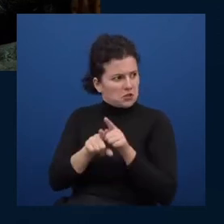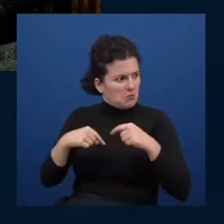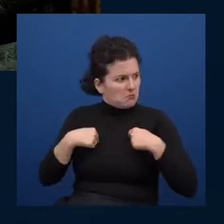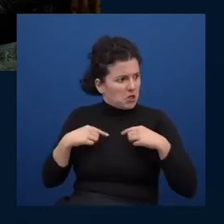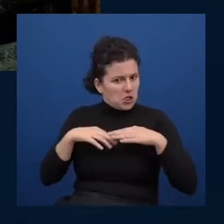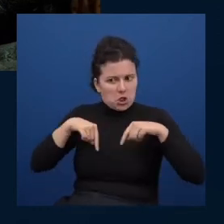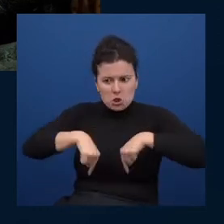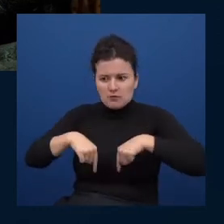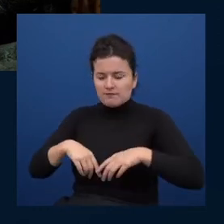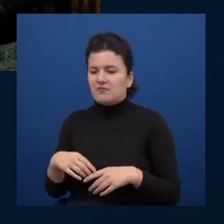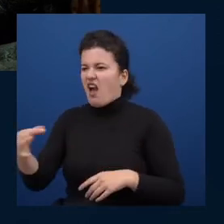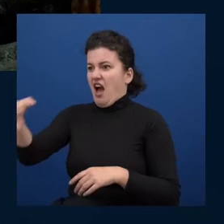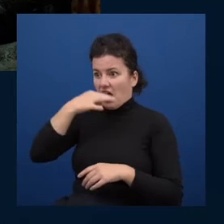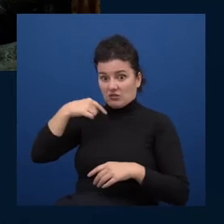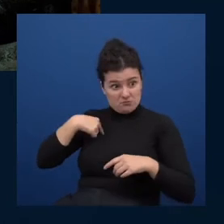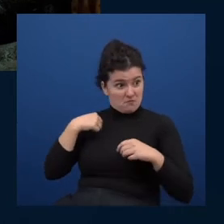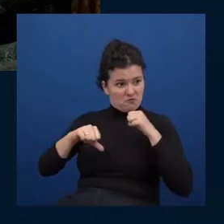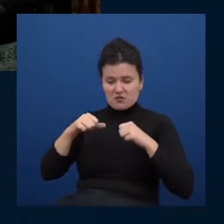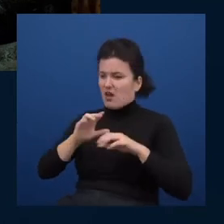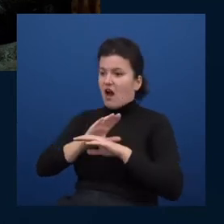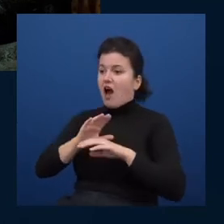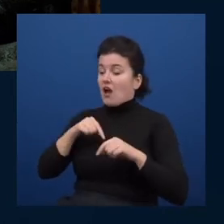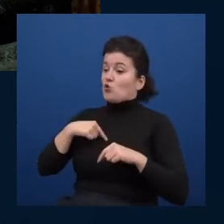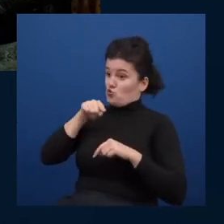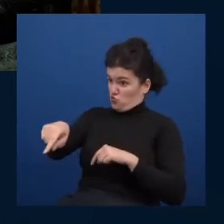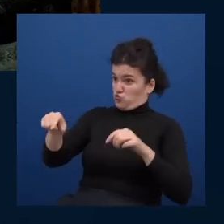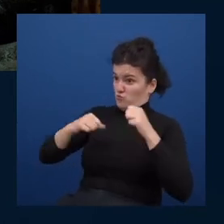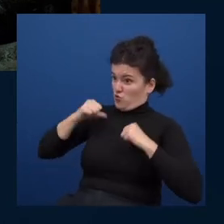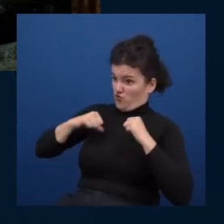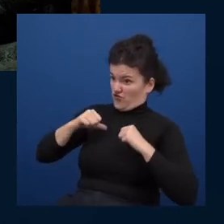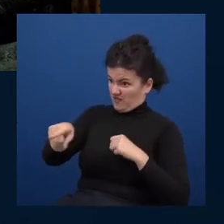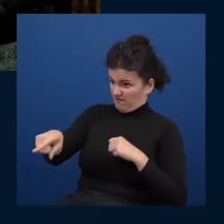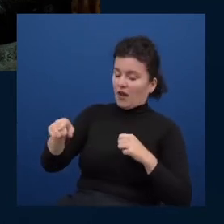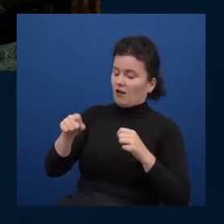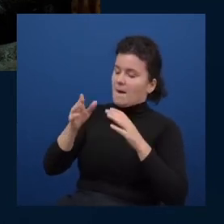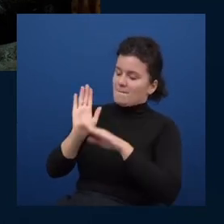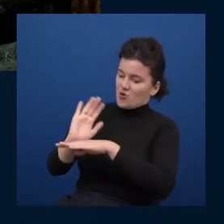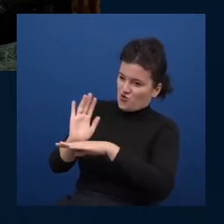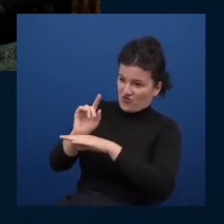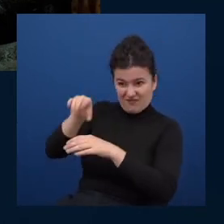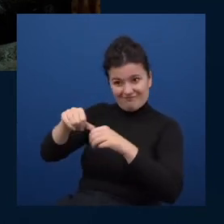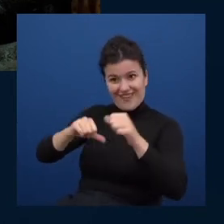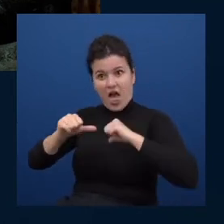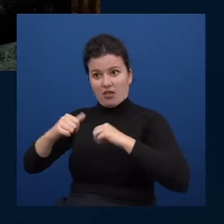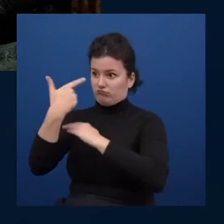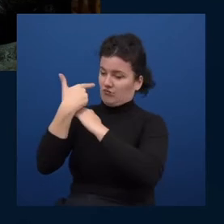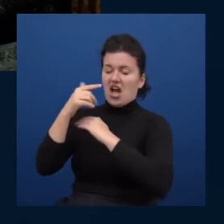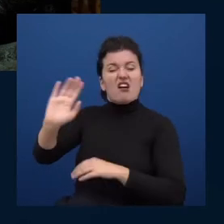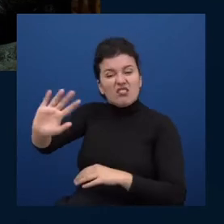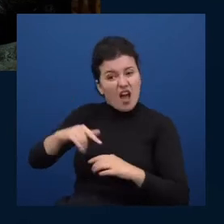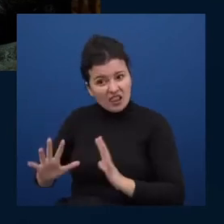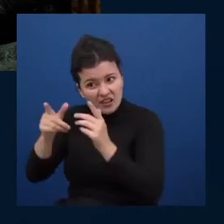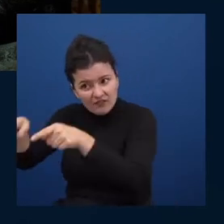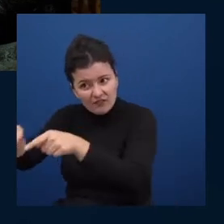oh this is amazing and i'm like take it take a chance as the kids say i'm gonna shoot my shot